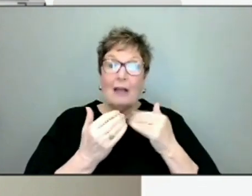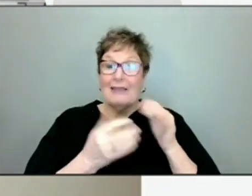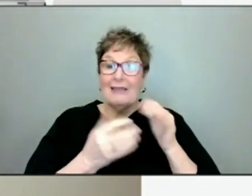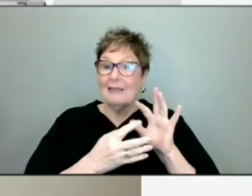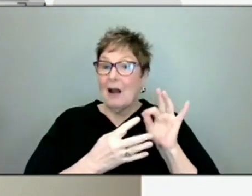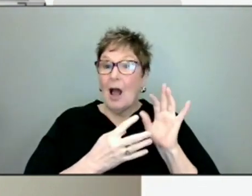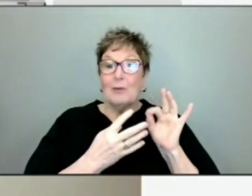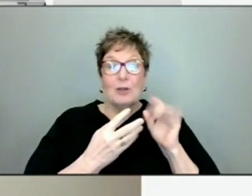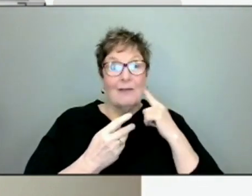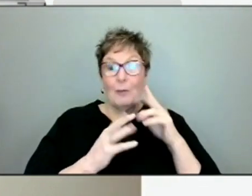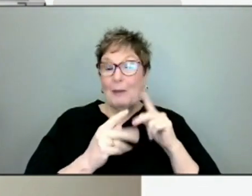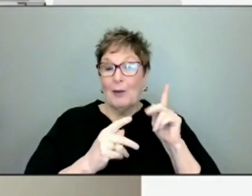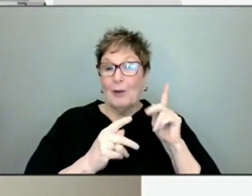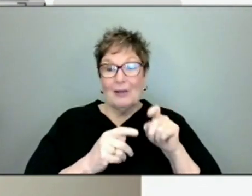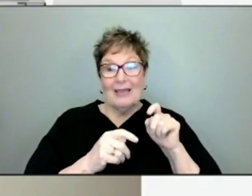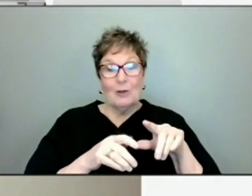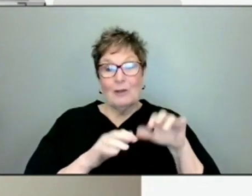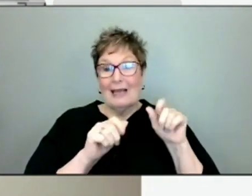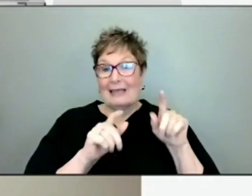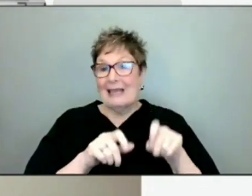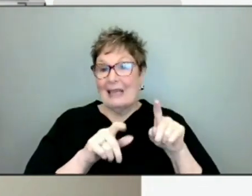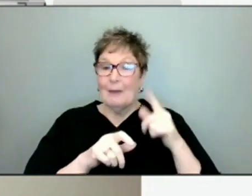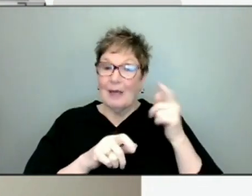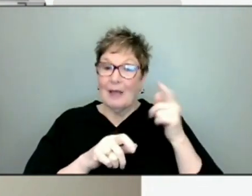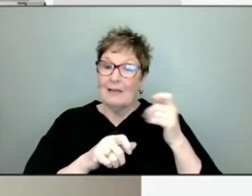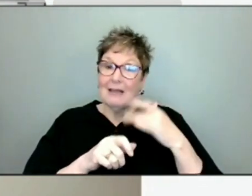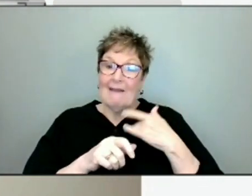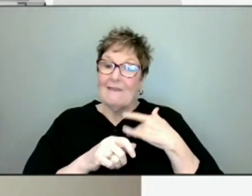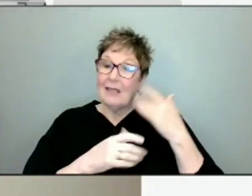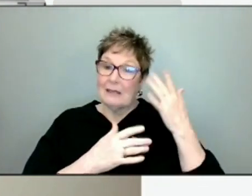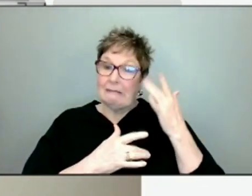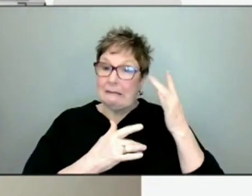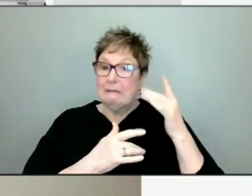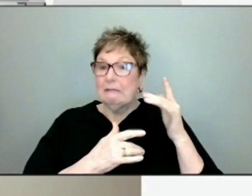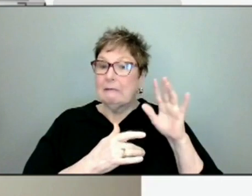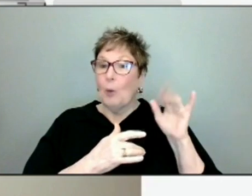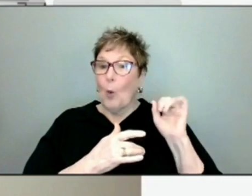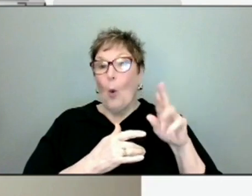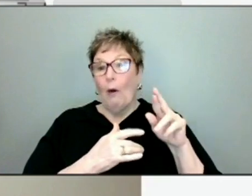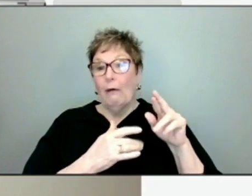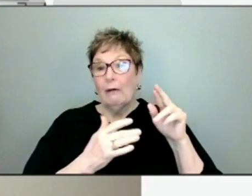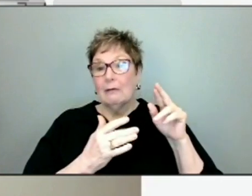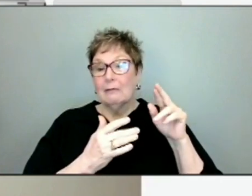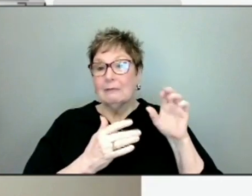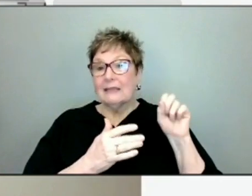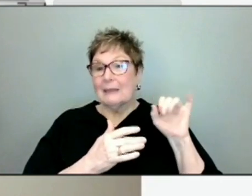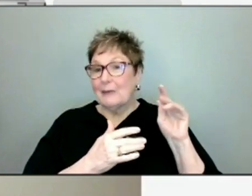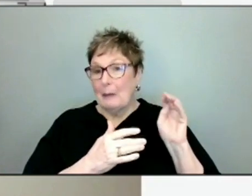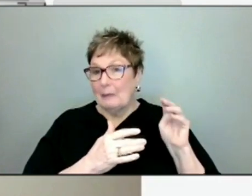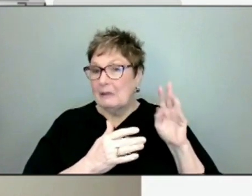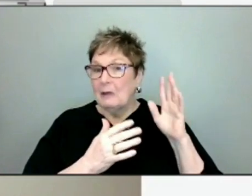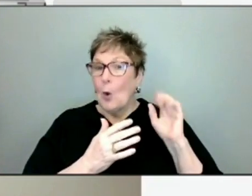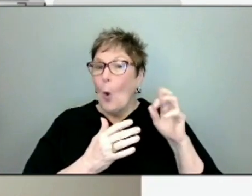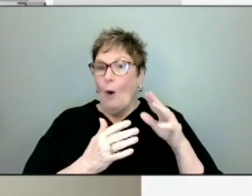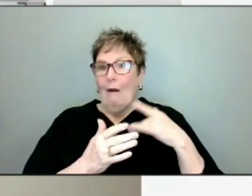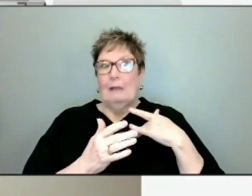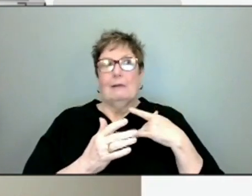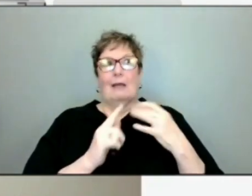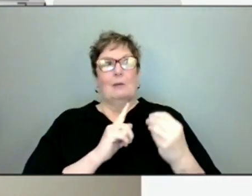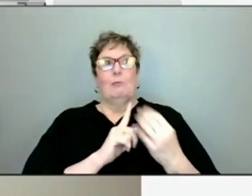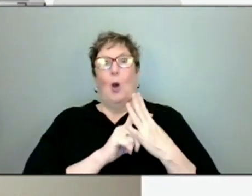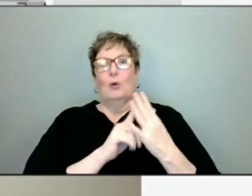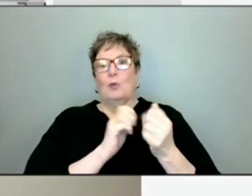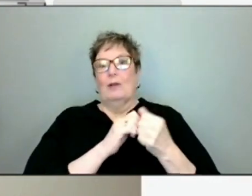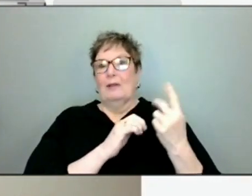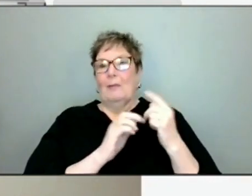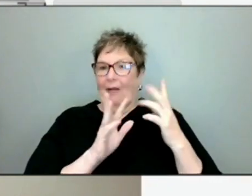need to take a test either because they're having COVID-like symptoms. They are, you know, potentially were exposed to someone and want a rapid